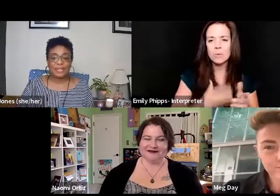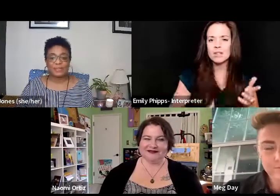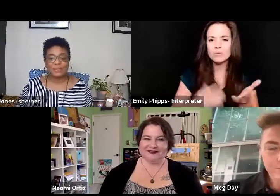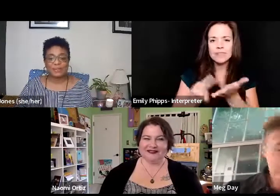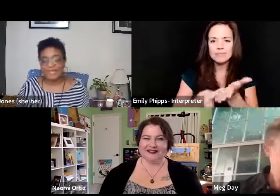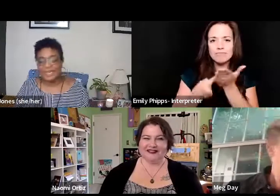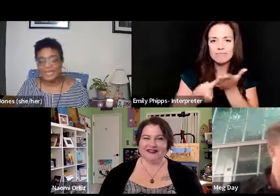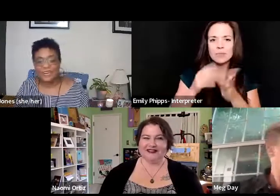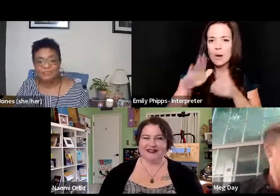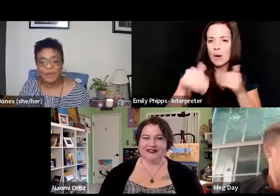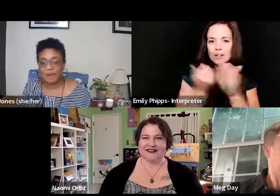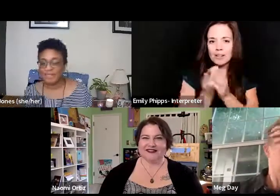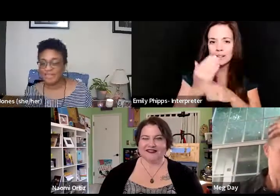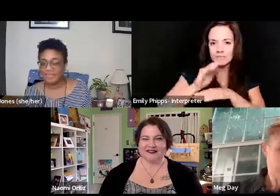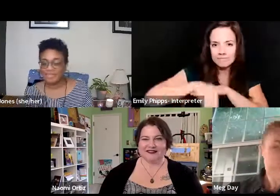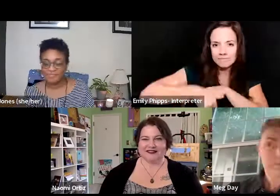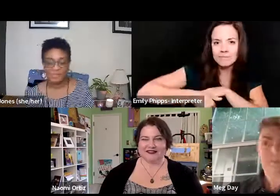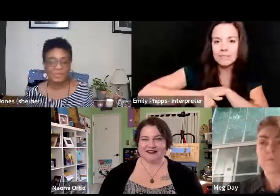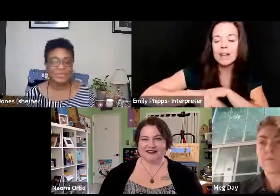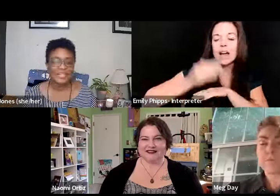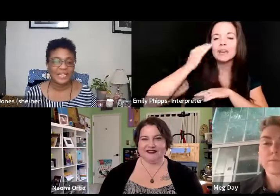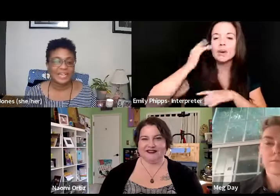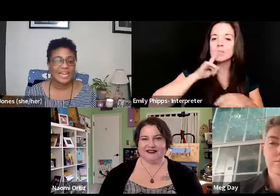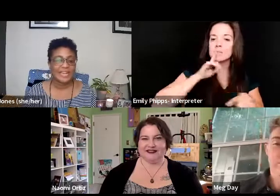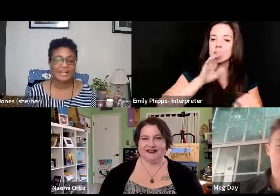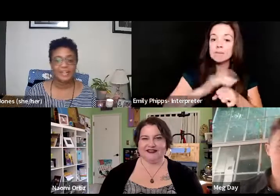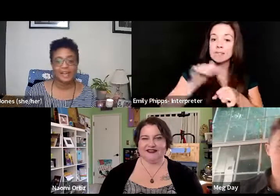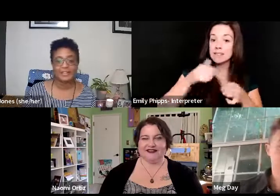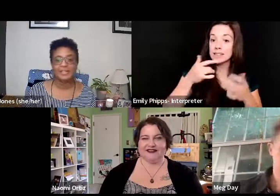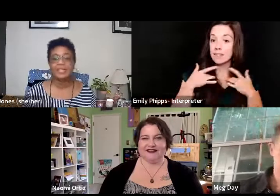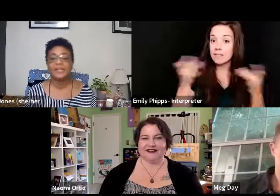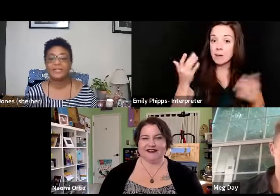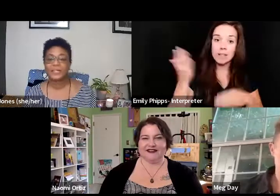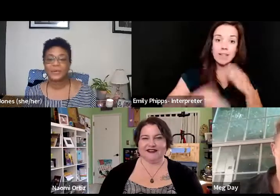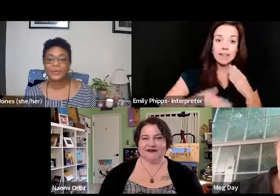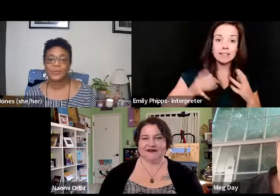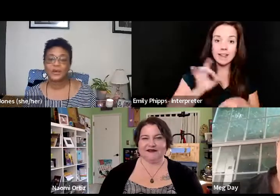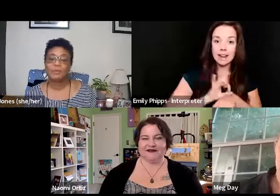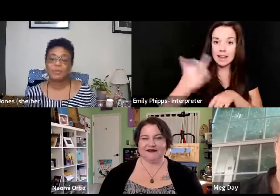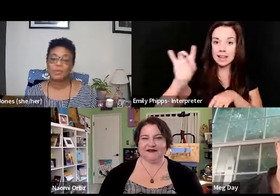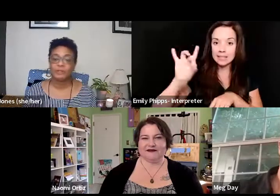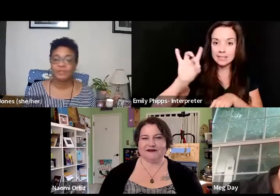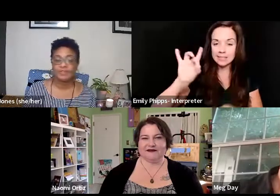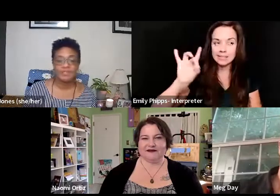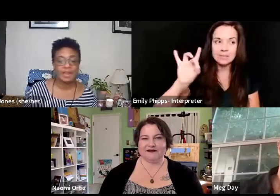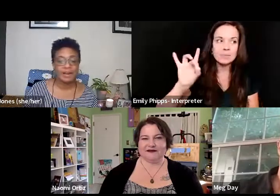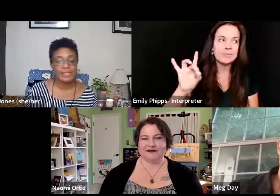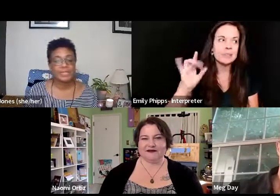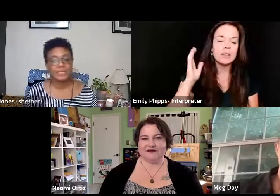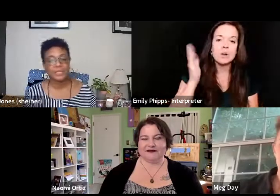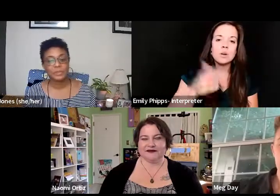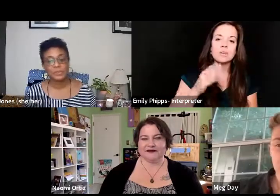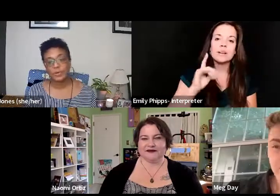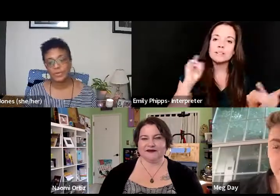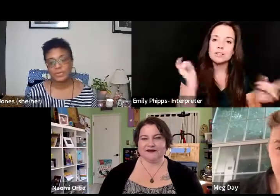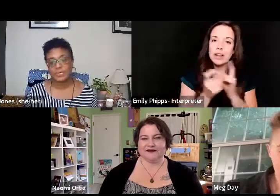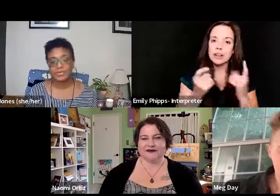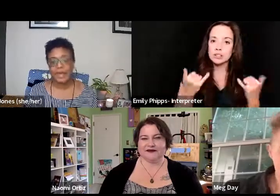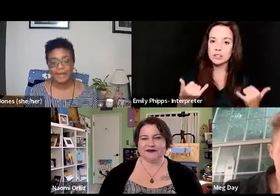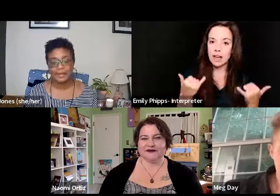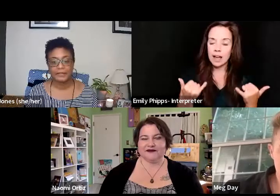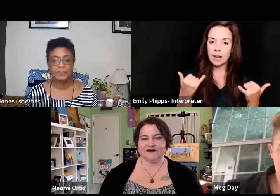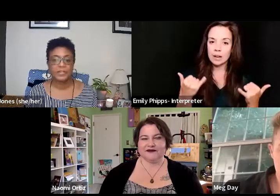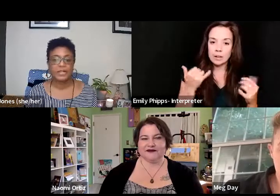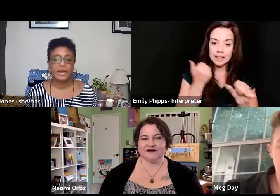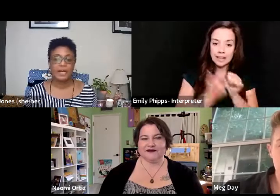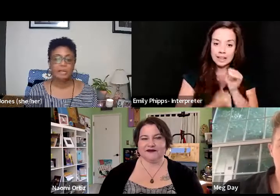But I know we have promised that this event will end at eight o'clock. So we're going to pivot now and each of the poets